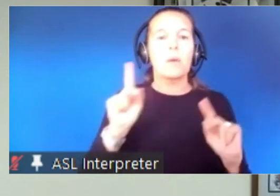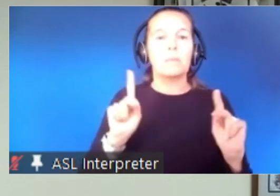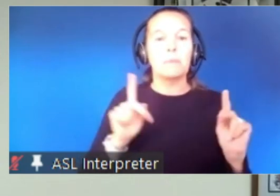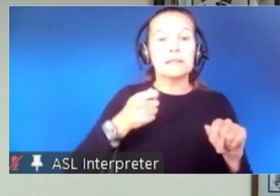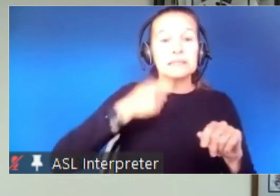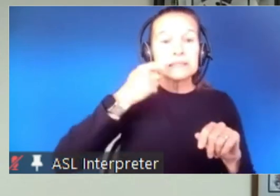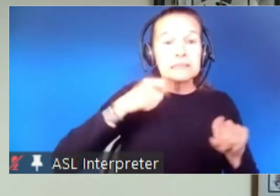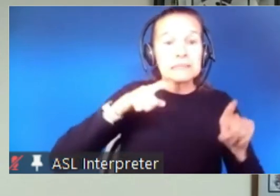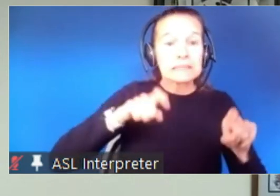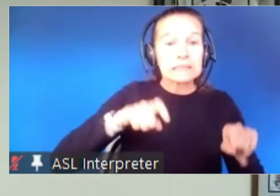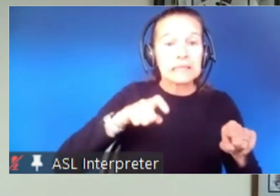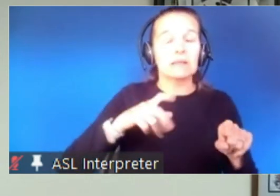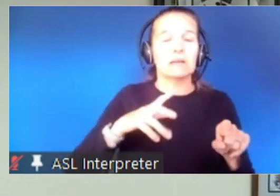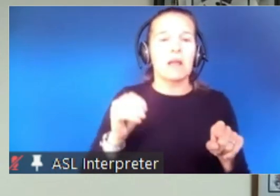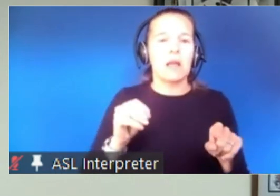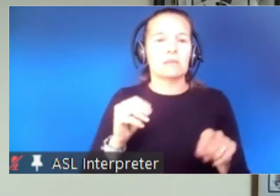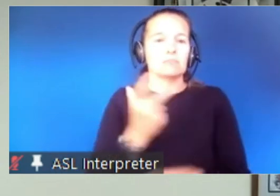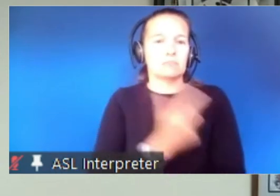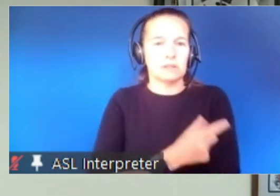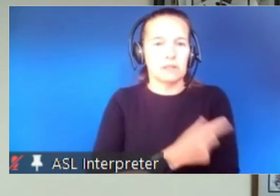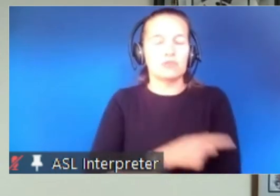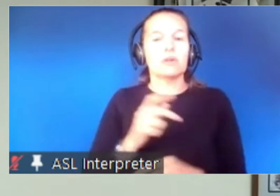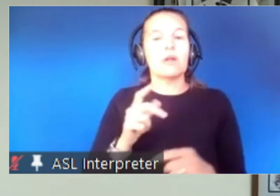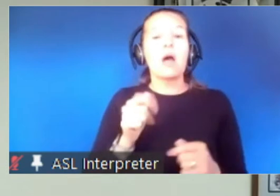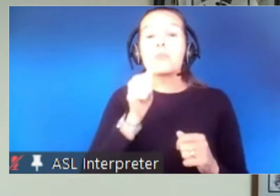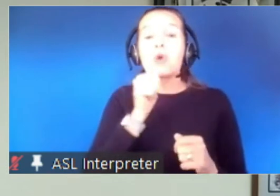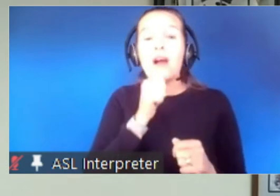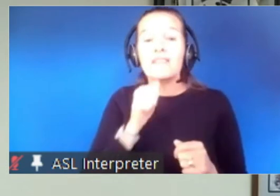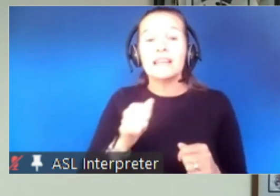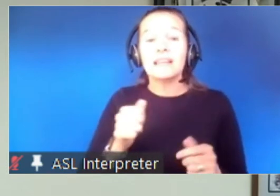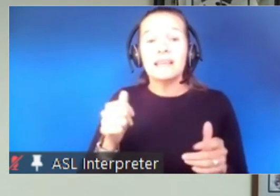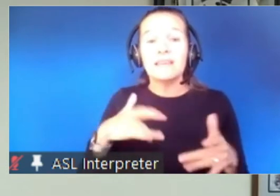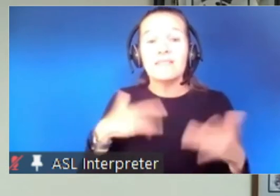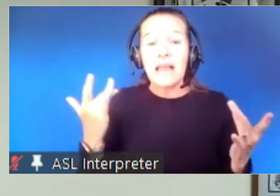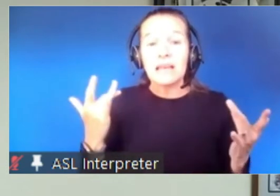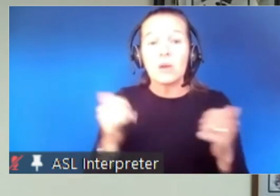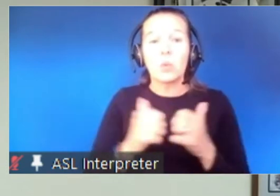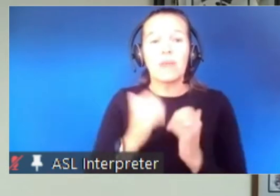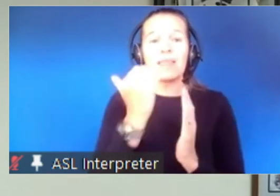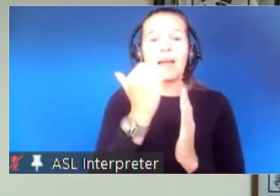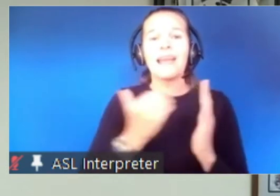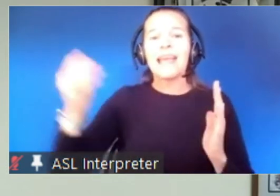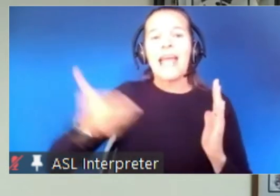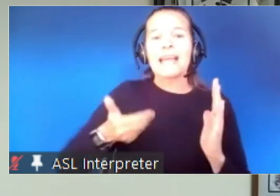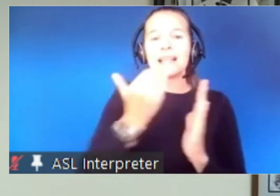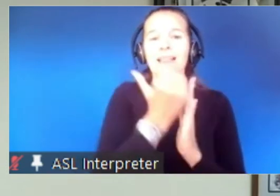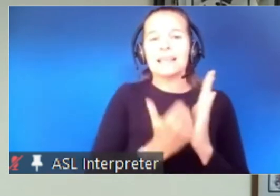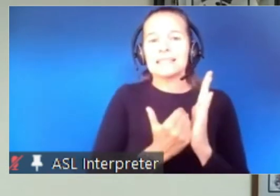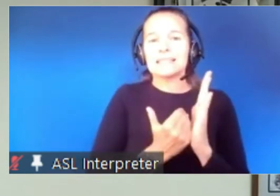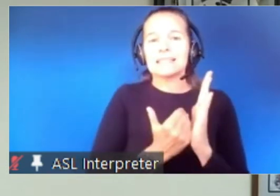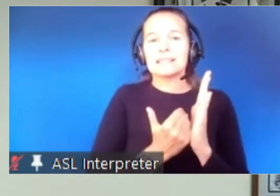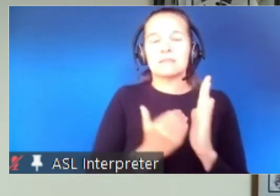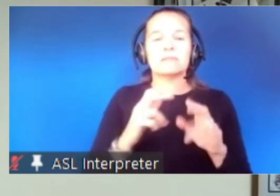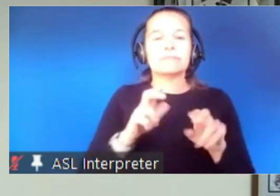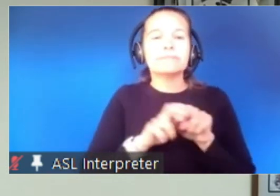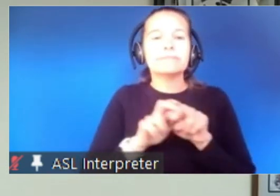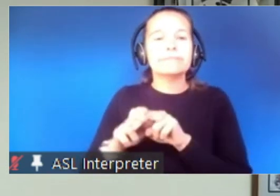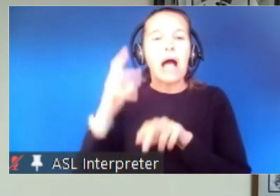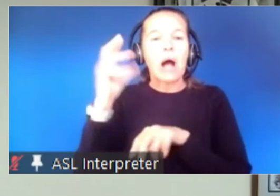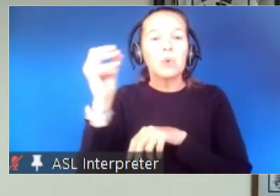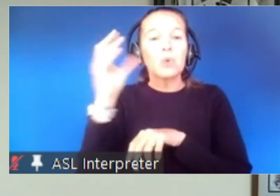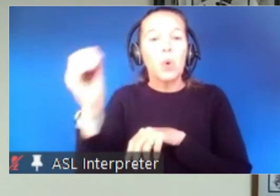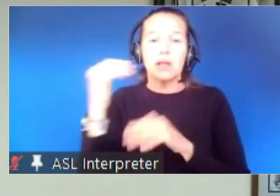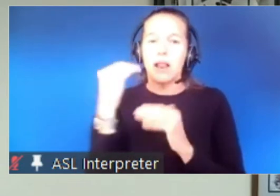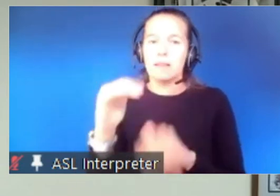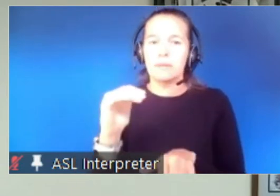private events with tickets or a guest list uh assigned seats outdoor are limited to 100 but